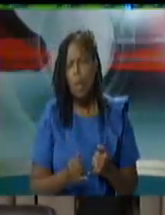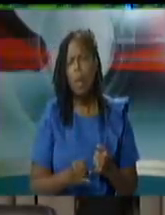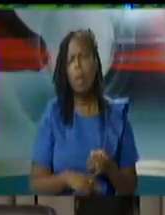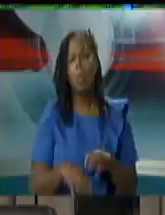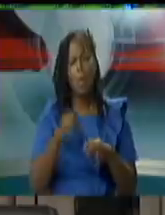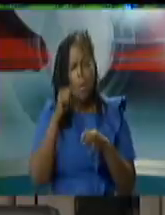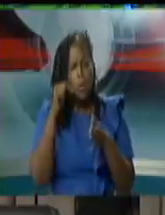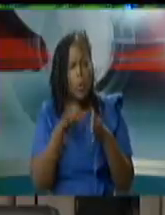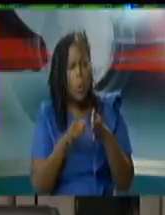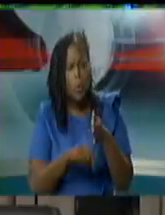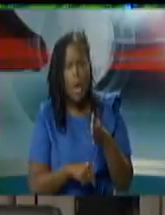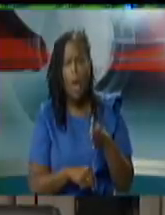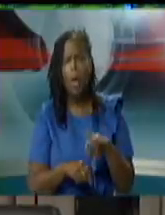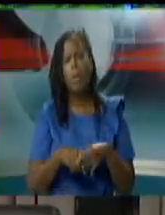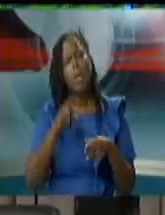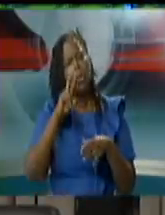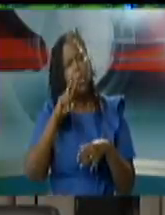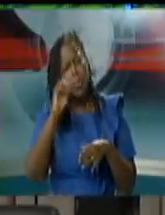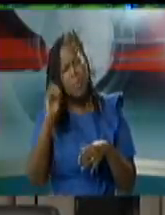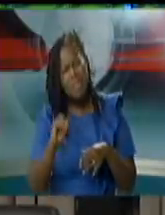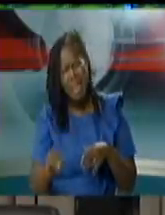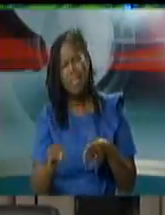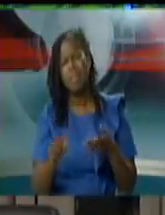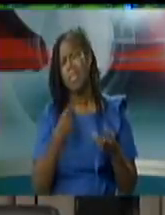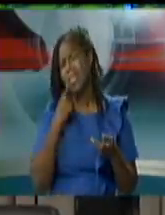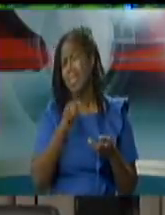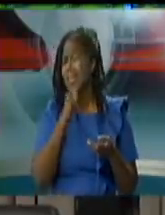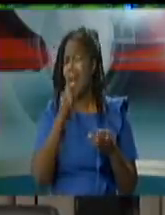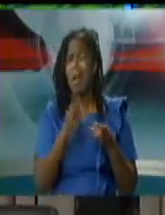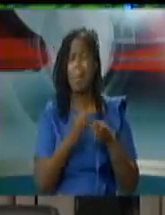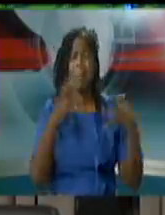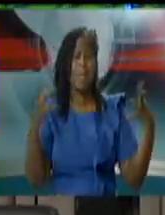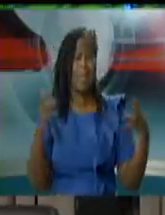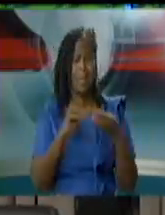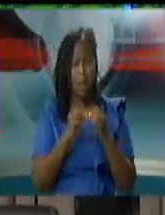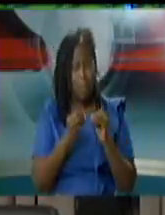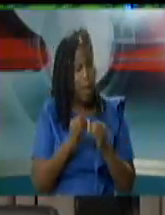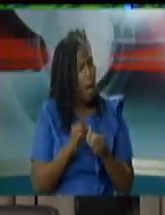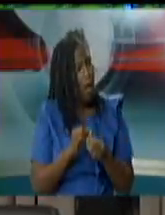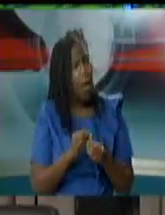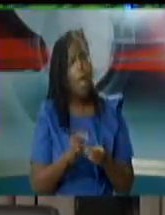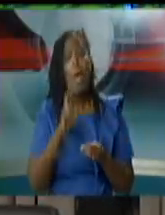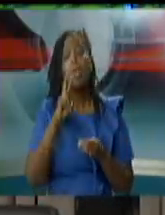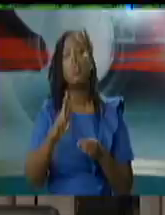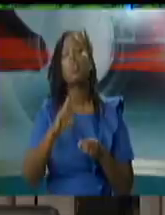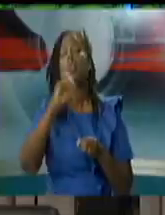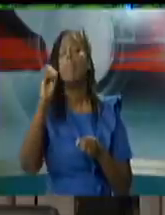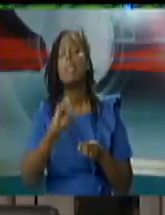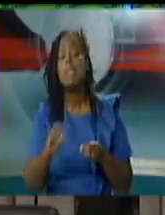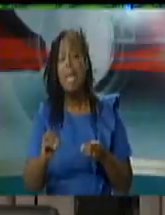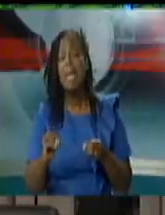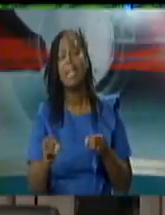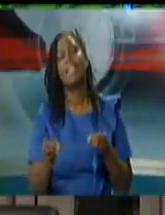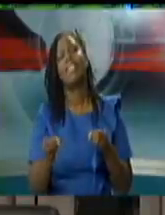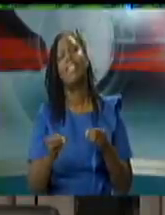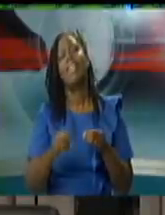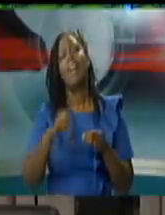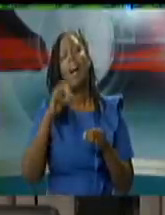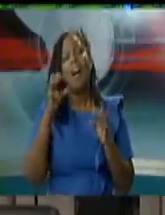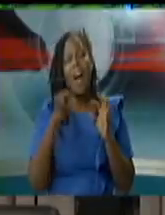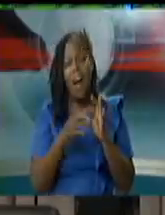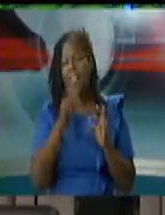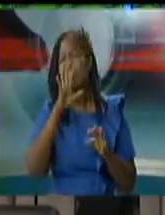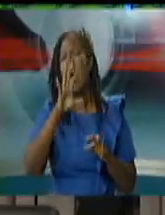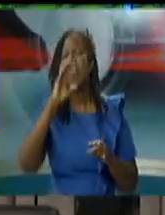now two percent does not sound like a big number but two percent of 500 admissions is a big number